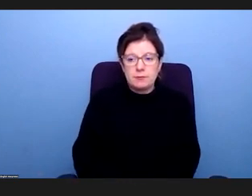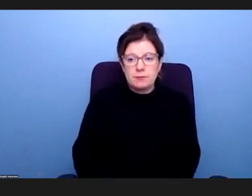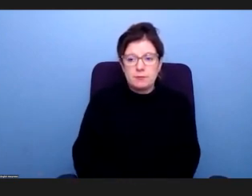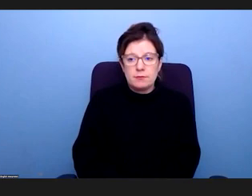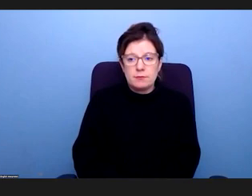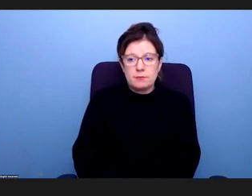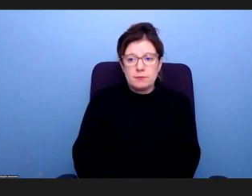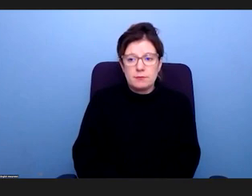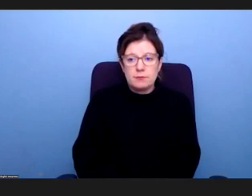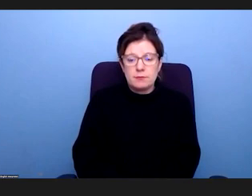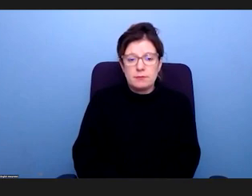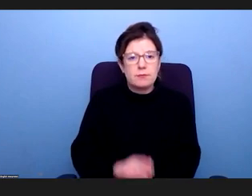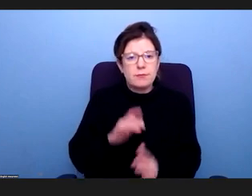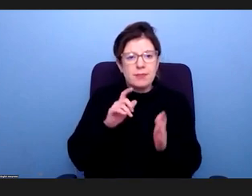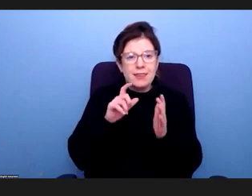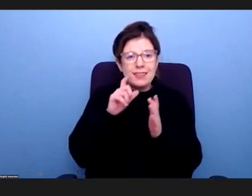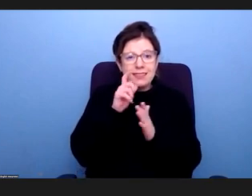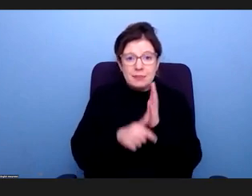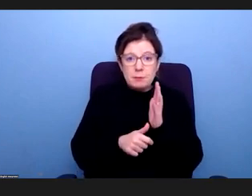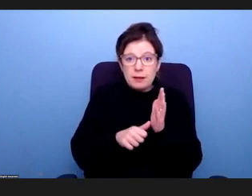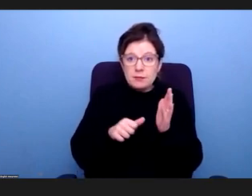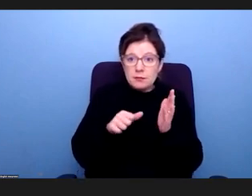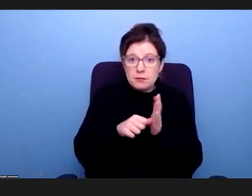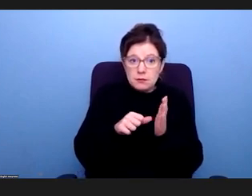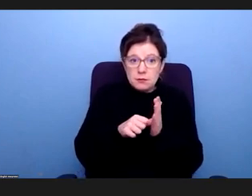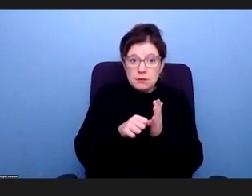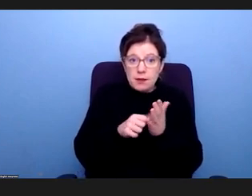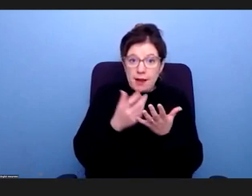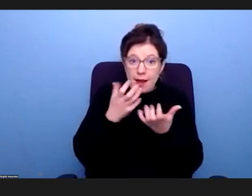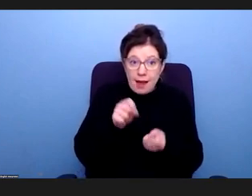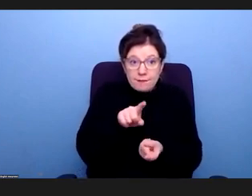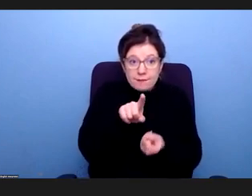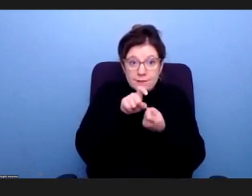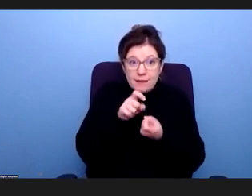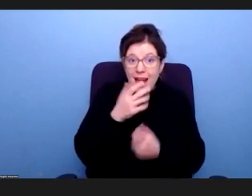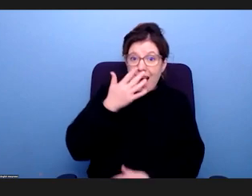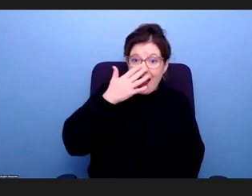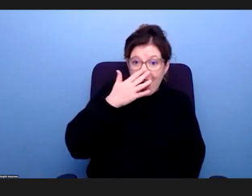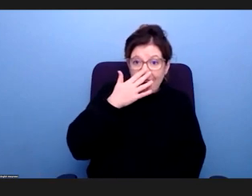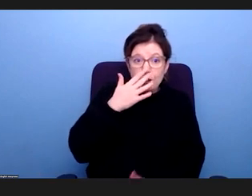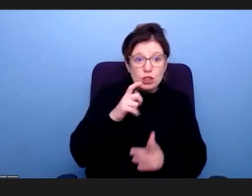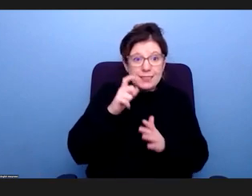also working with data that is disaggregated according to old age and disability and